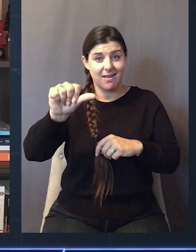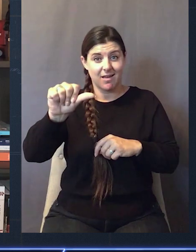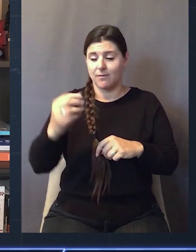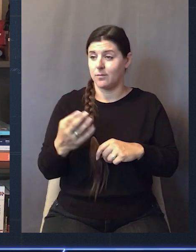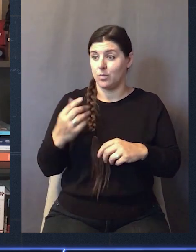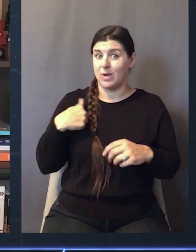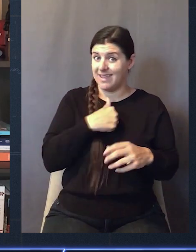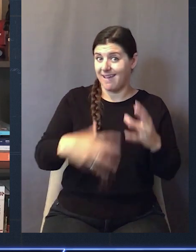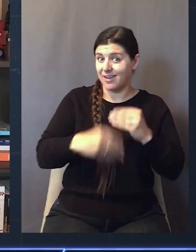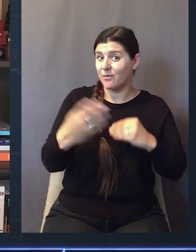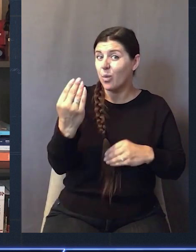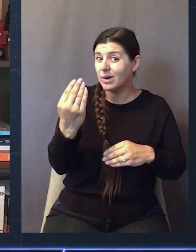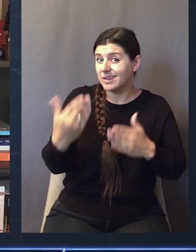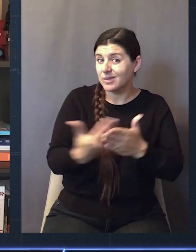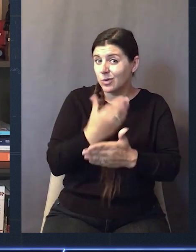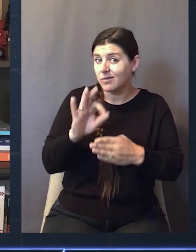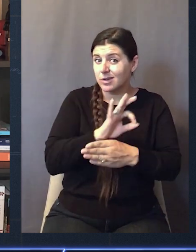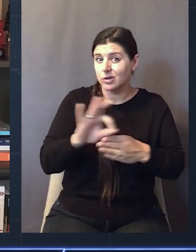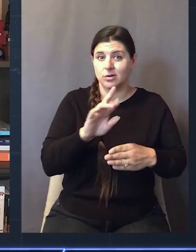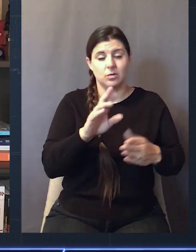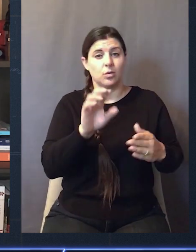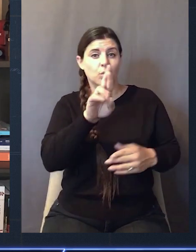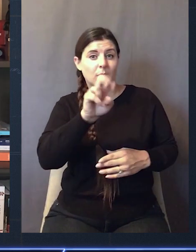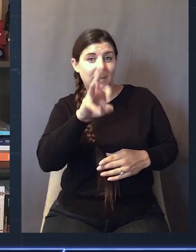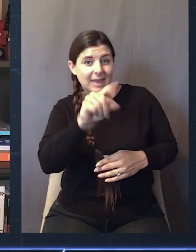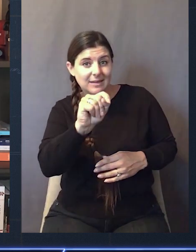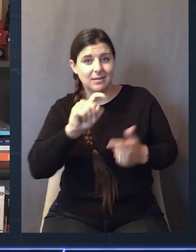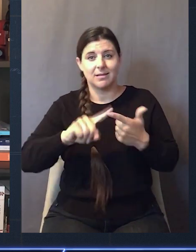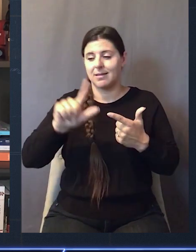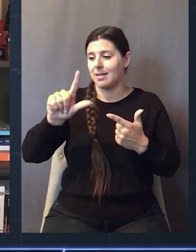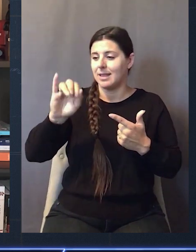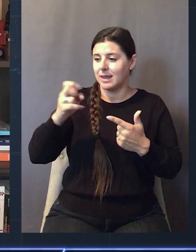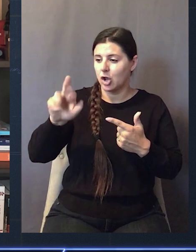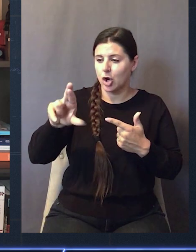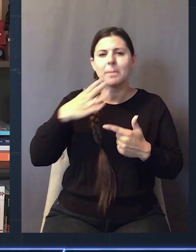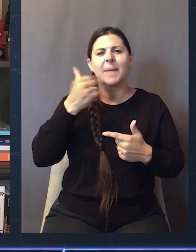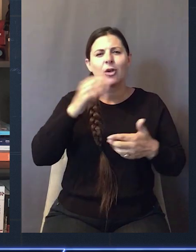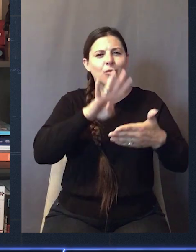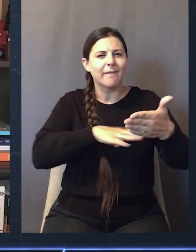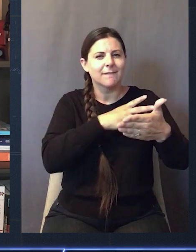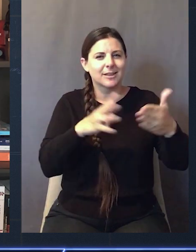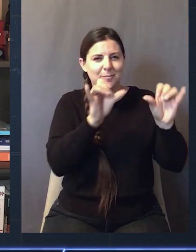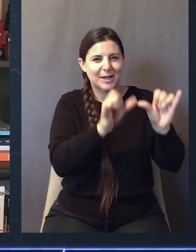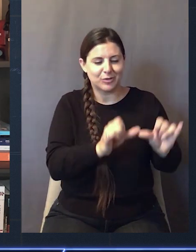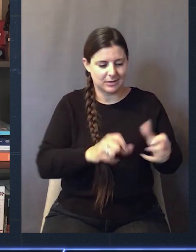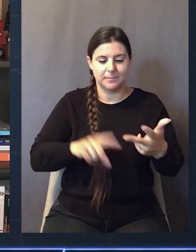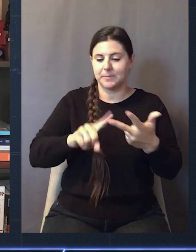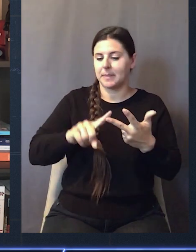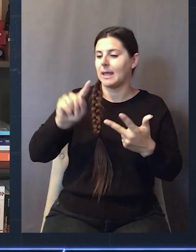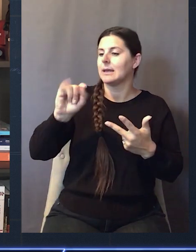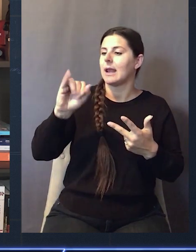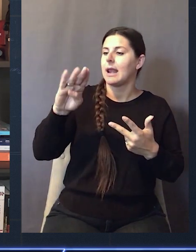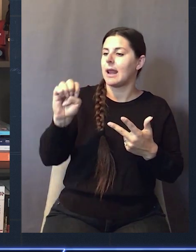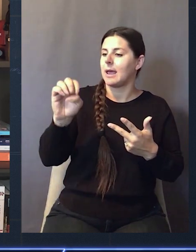and transform and you can patch your data. We added 14 new functions. There's things like repeat and linear. They're going to help you to